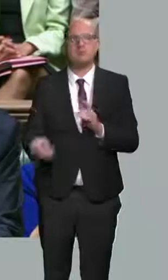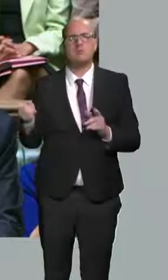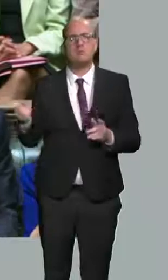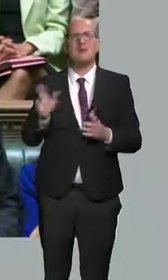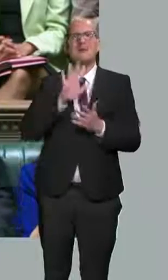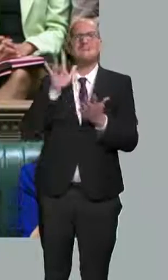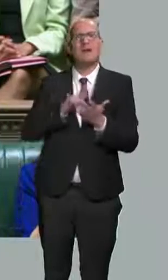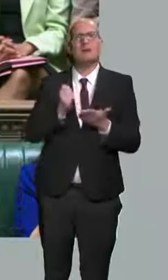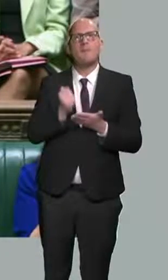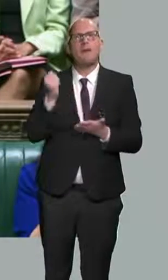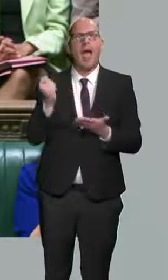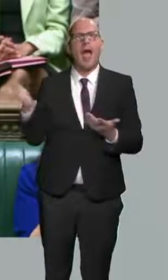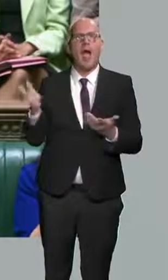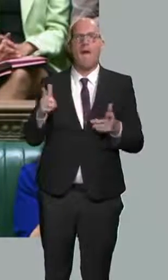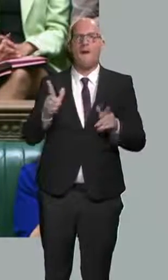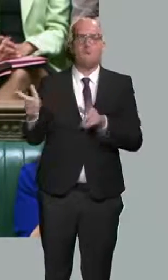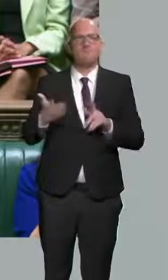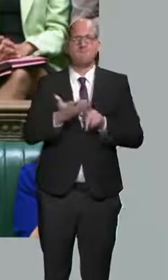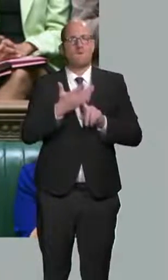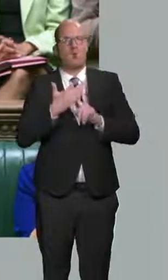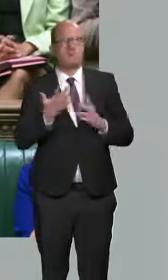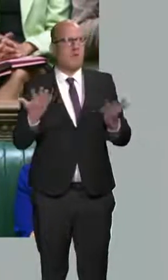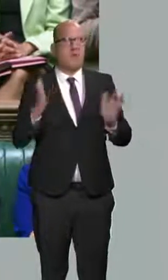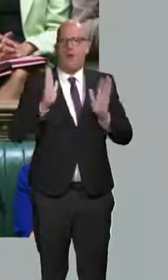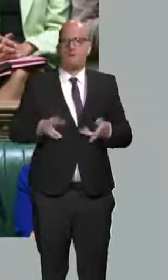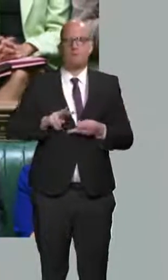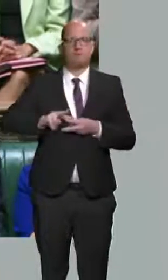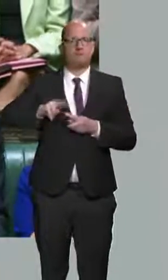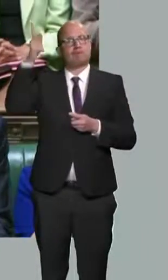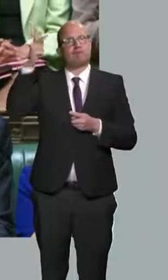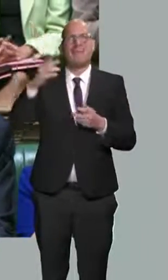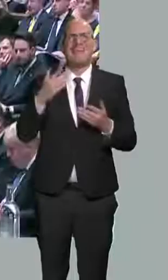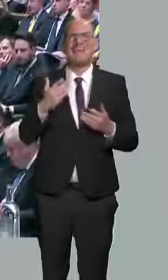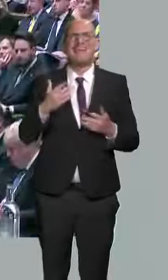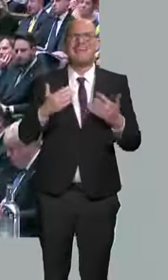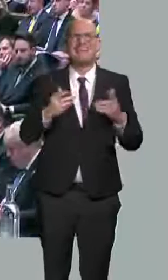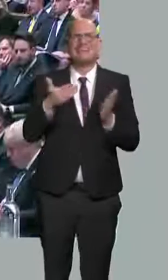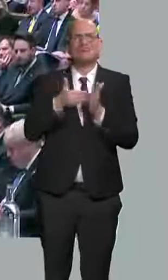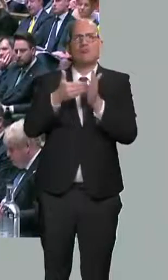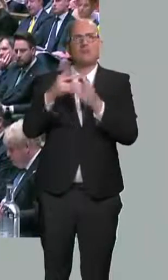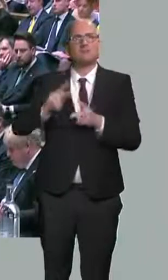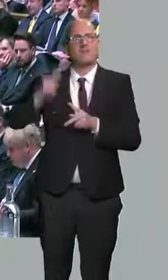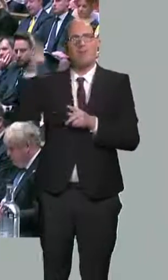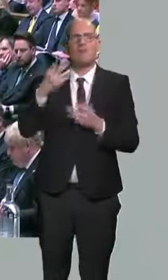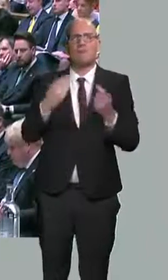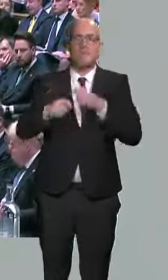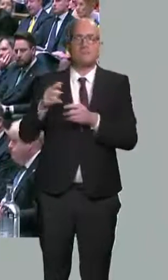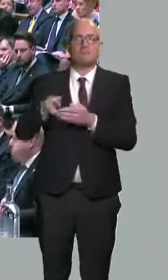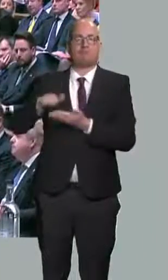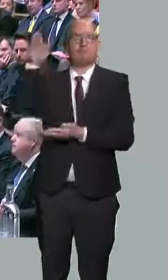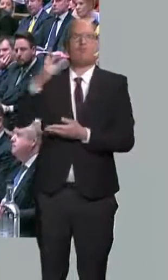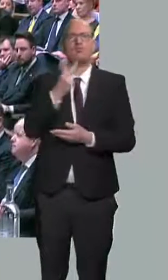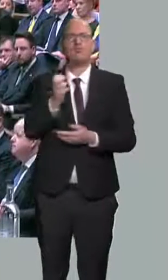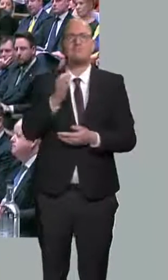has been forced to more than double interest rates to 20 per cent. We warned that an